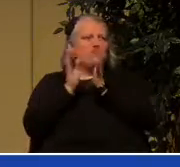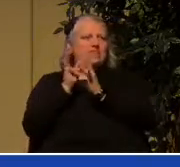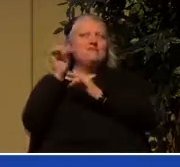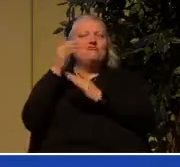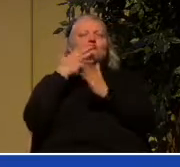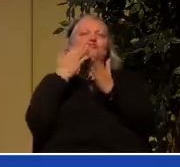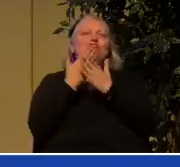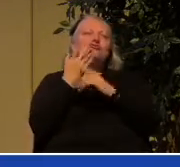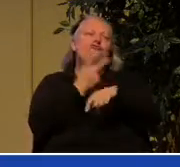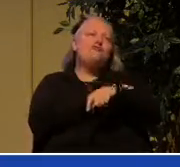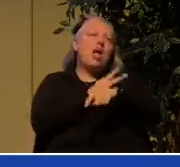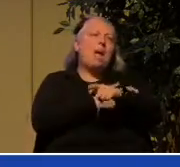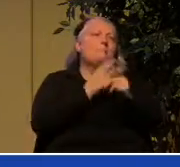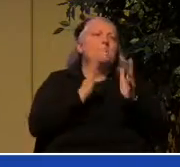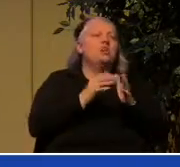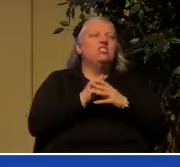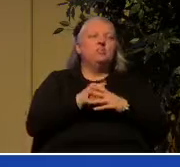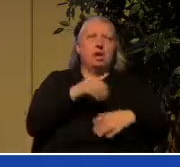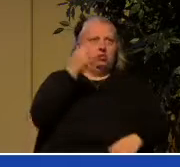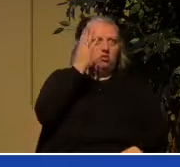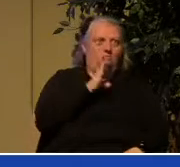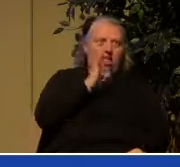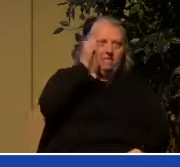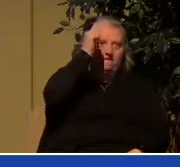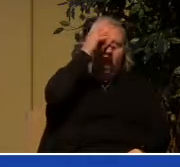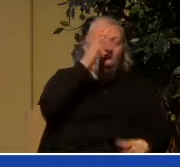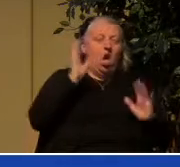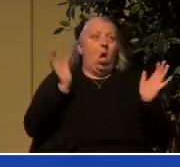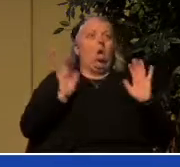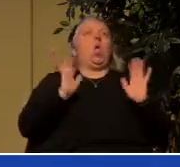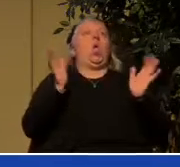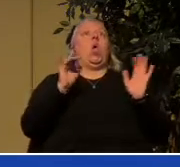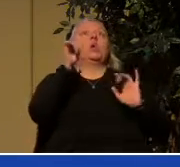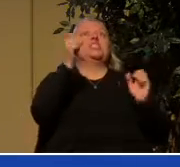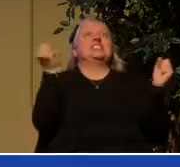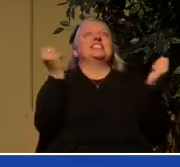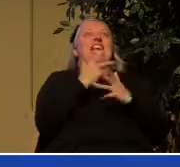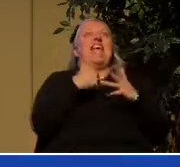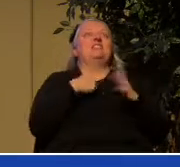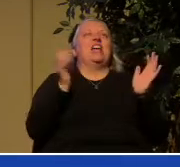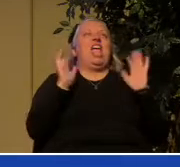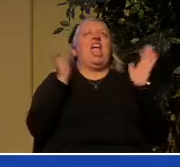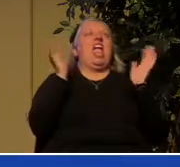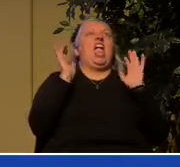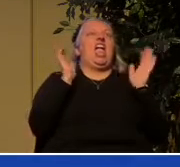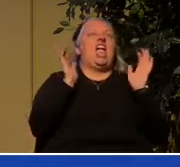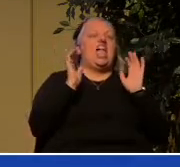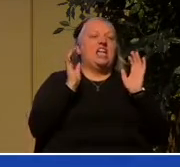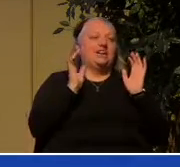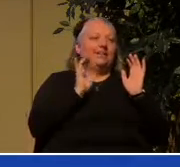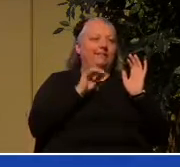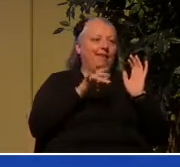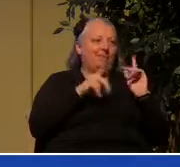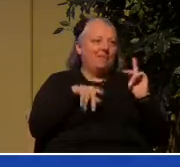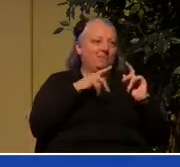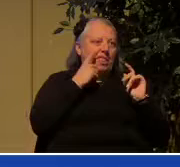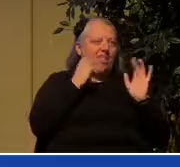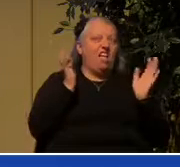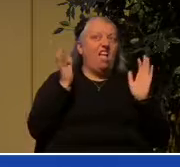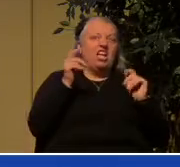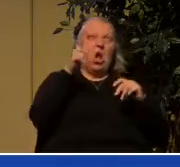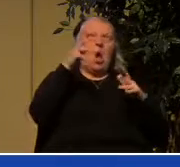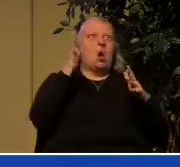shepherd but God the Father he scares the living daylights out of me he seems angry